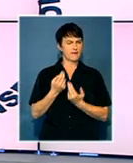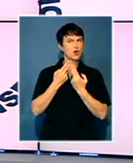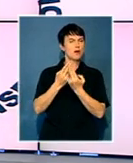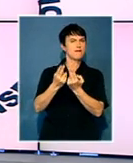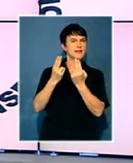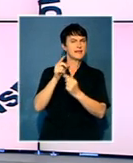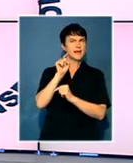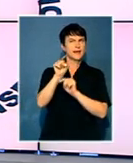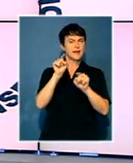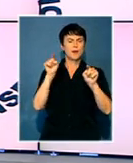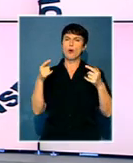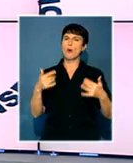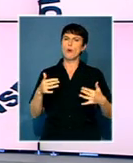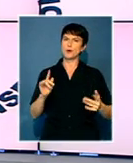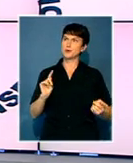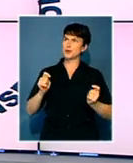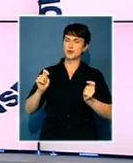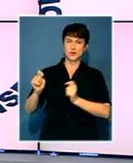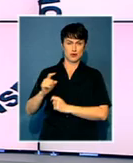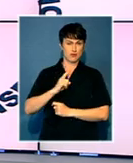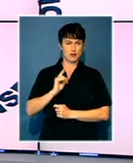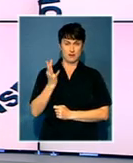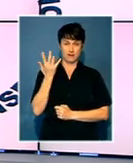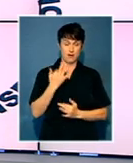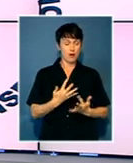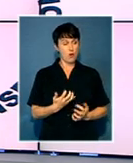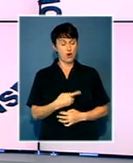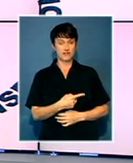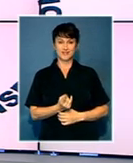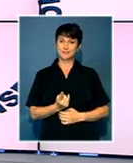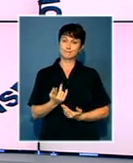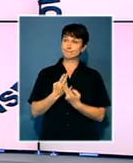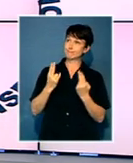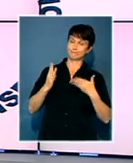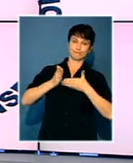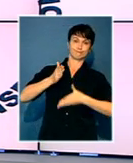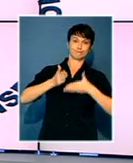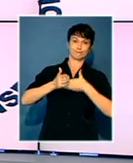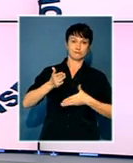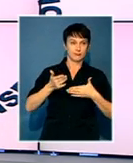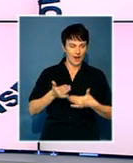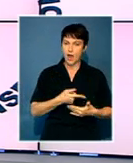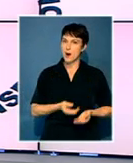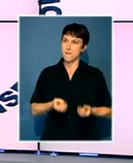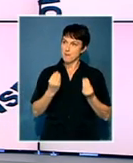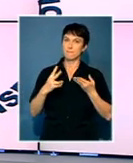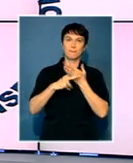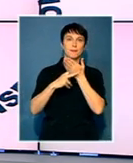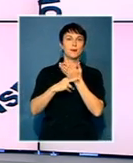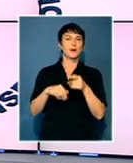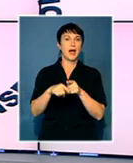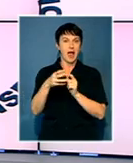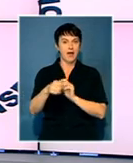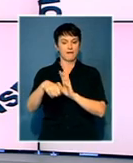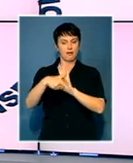South Africa has drastically changed. Students from poorer backgrounds now have access to a tertiary education. The policy on higher